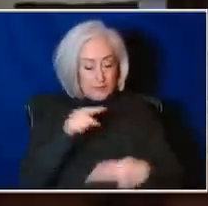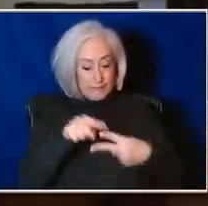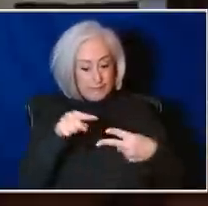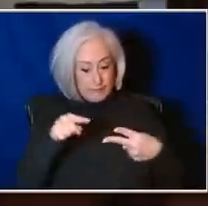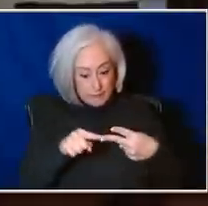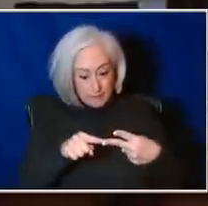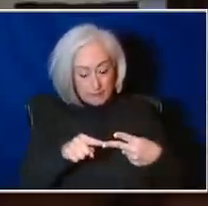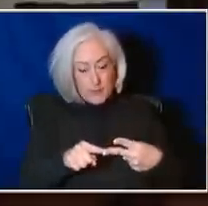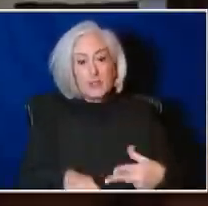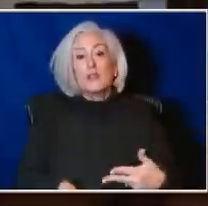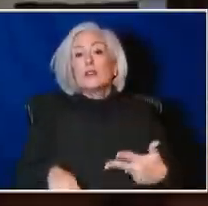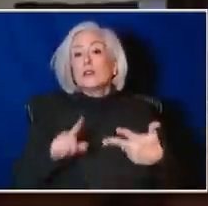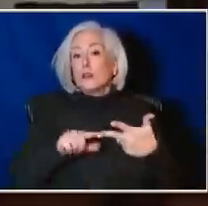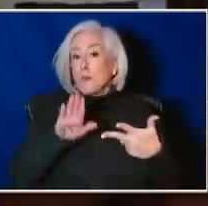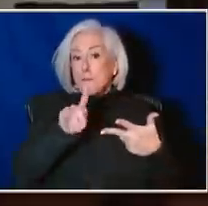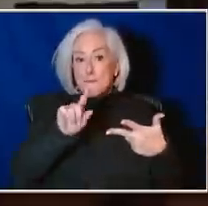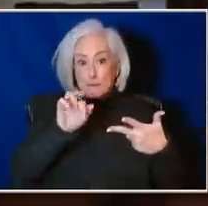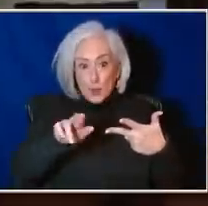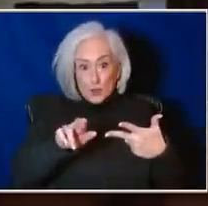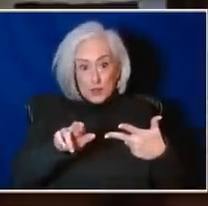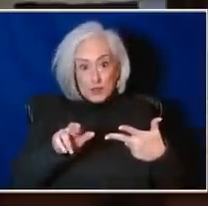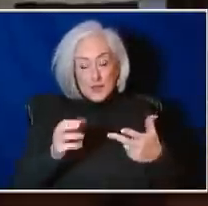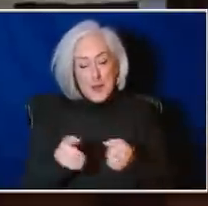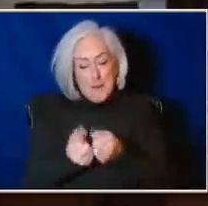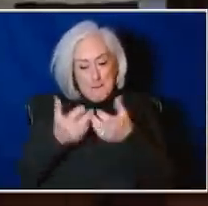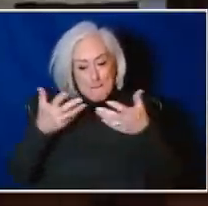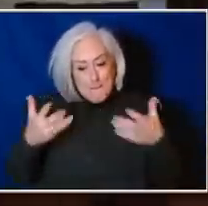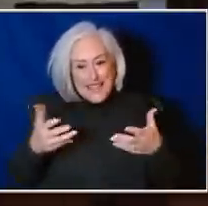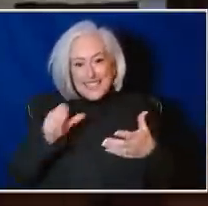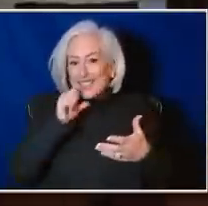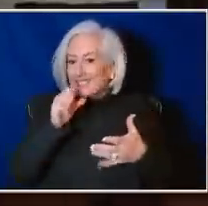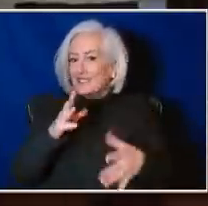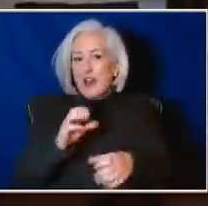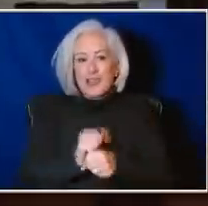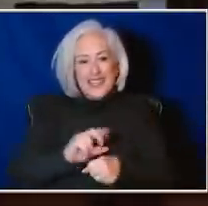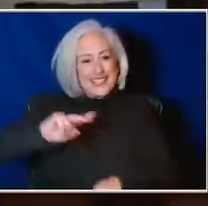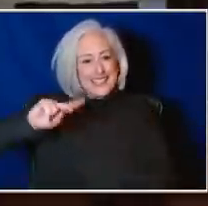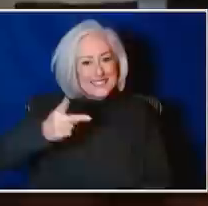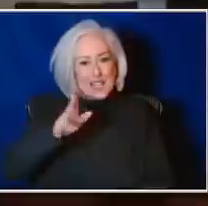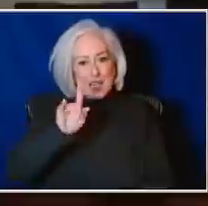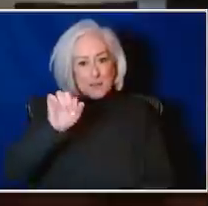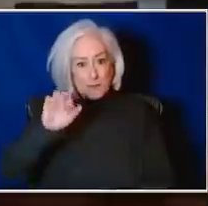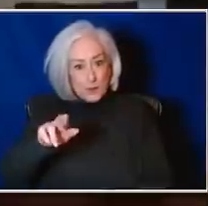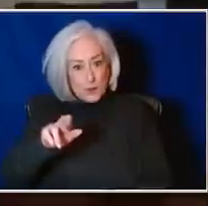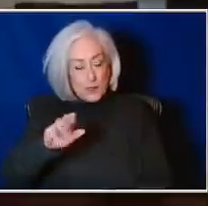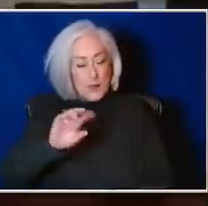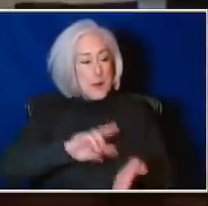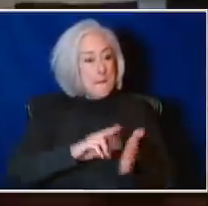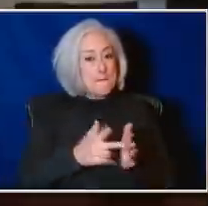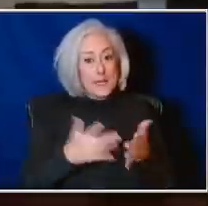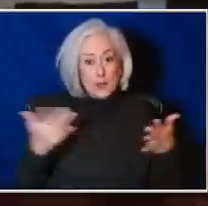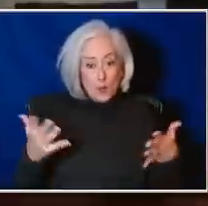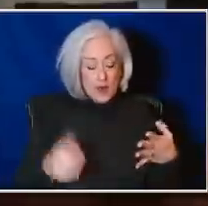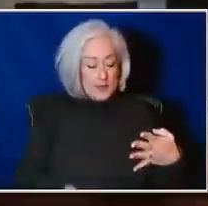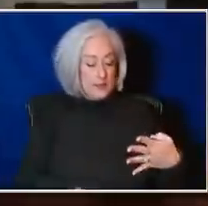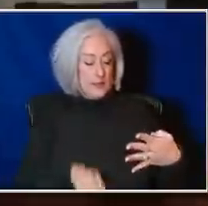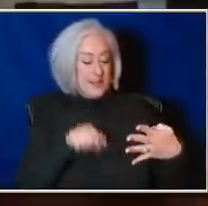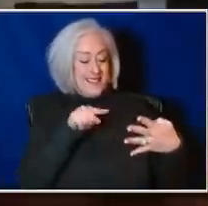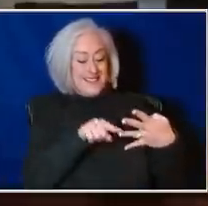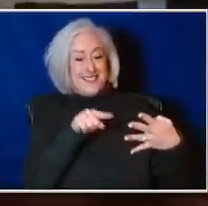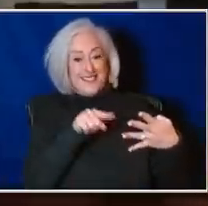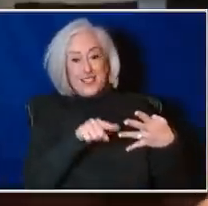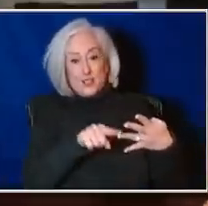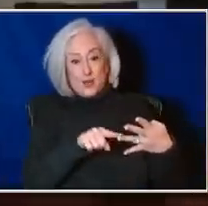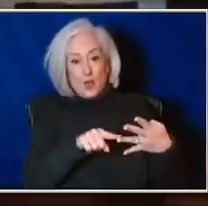of them have not gotten the second booster. And that immunity from their first booster has waned over time. In